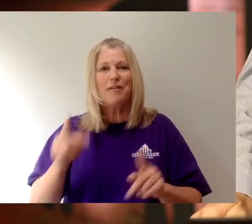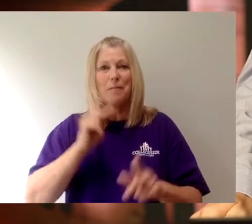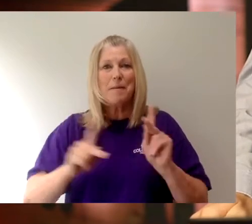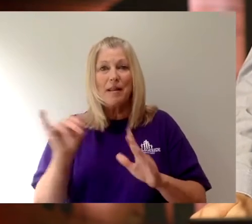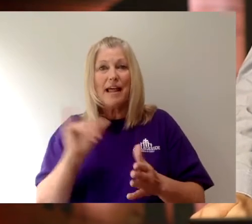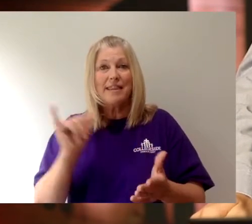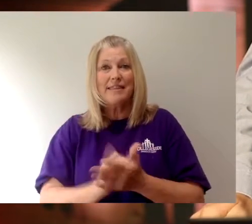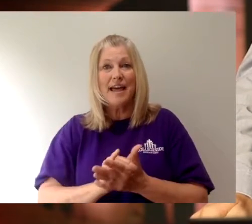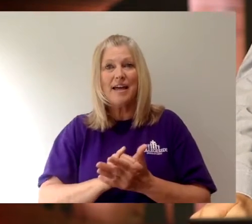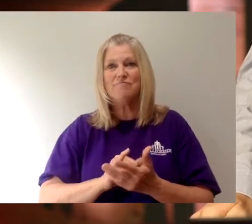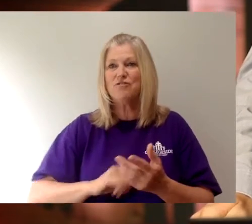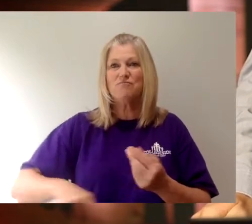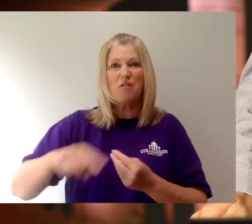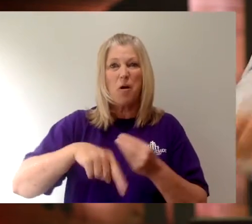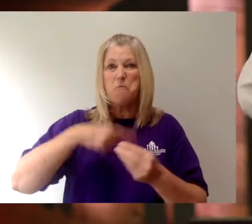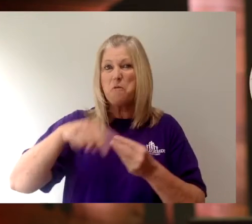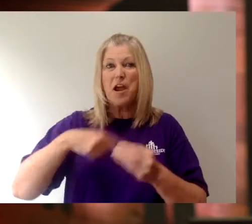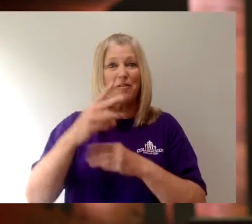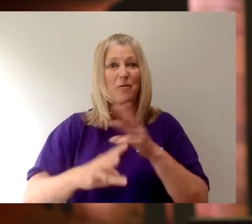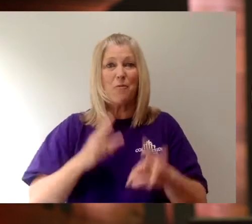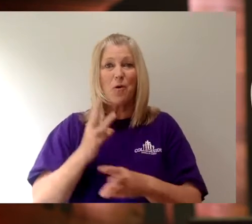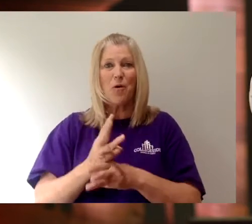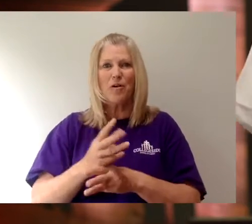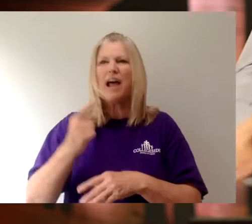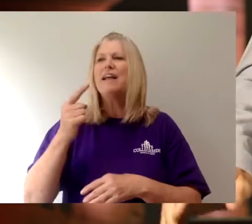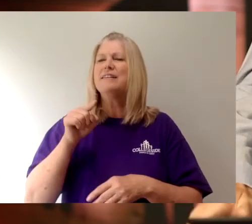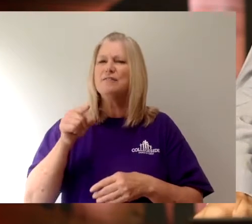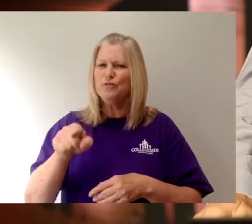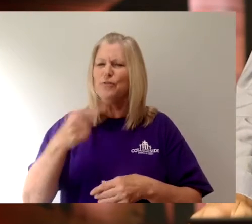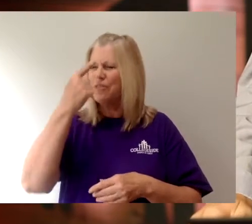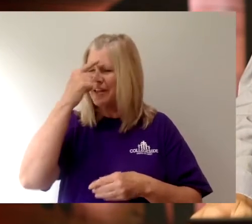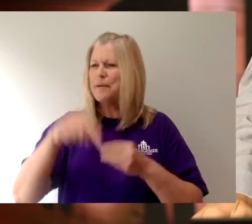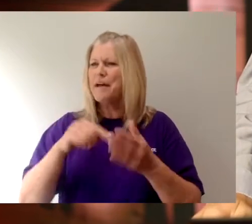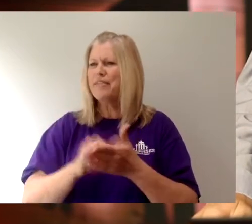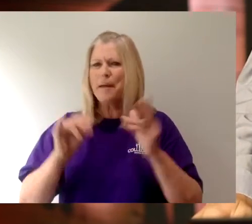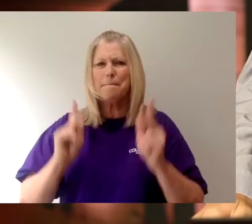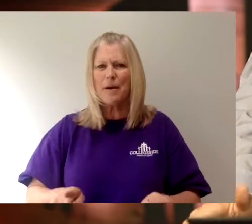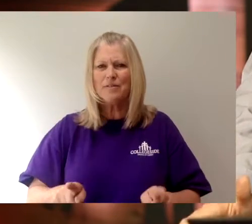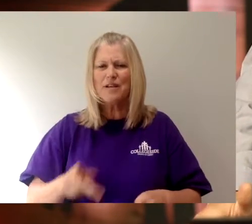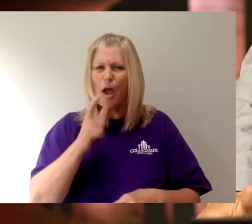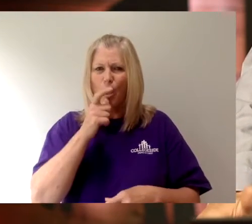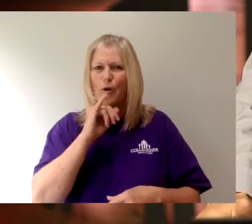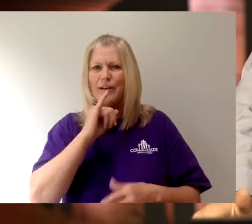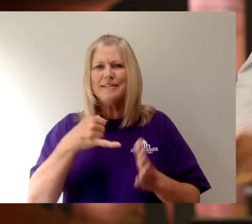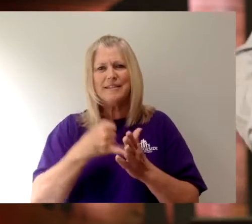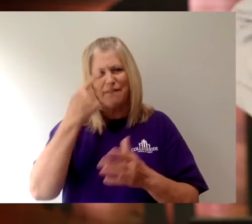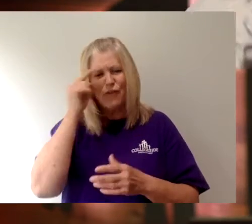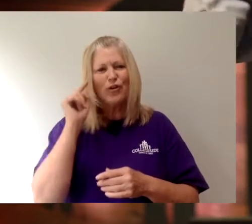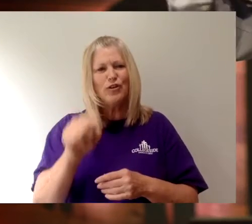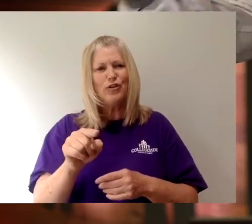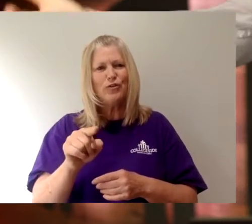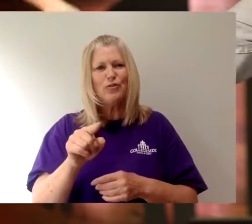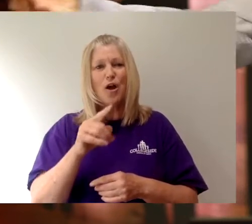all around the world. I want you to think about that person. Who is it for you